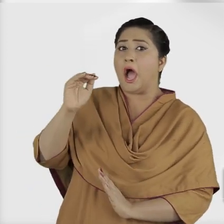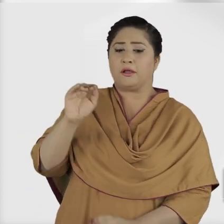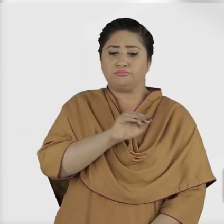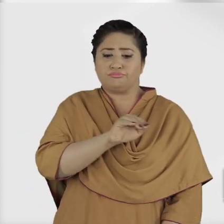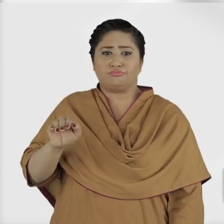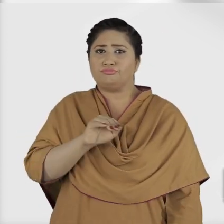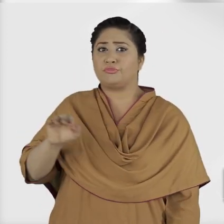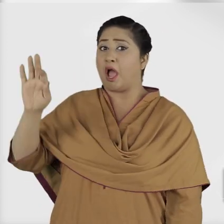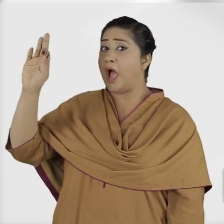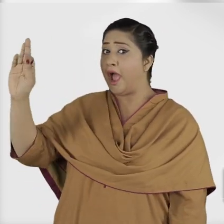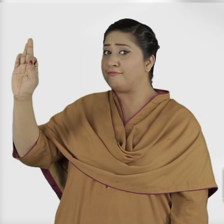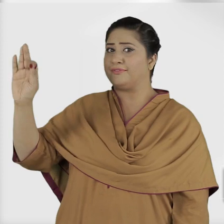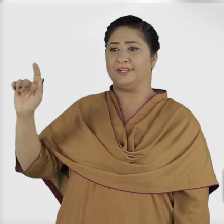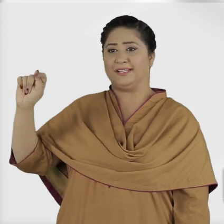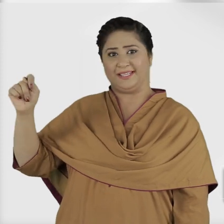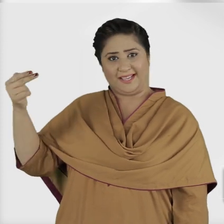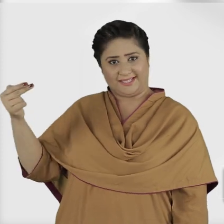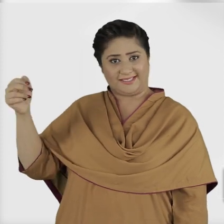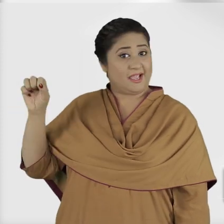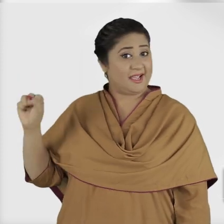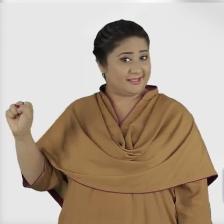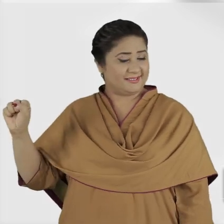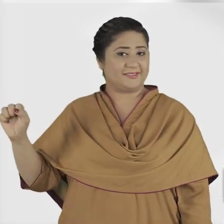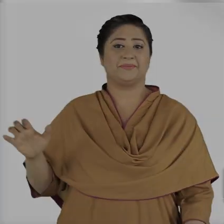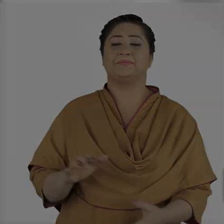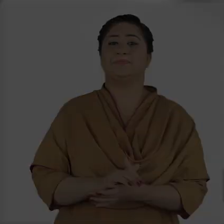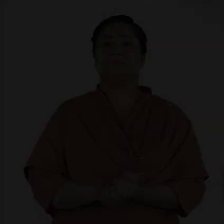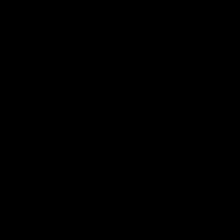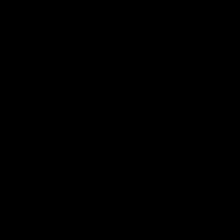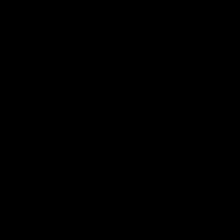even higher pitched f, th, s.